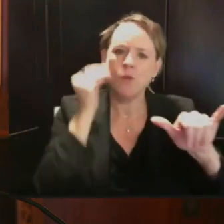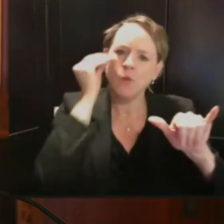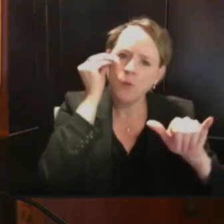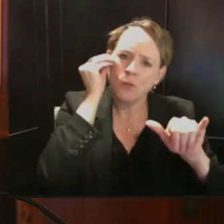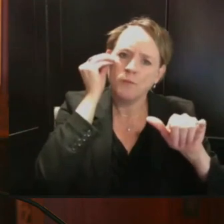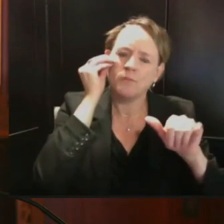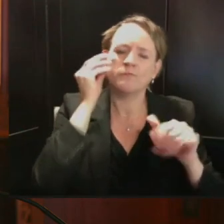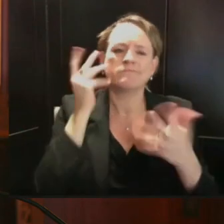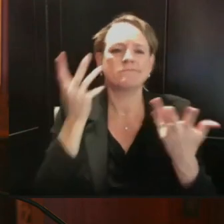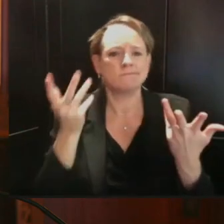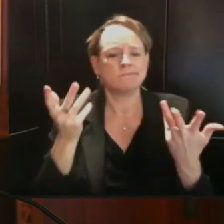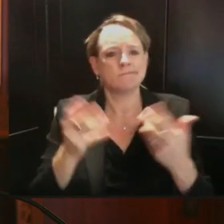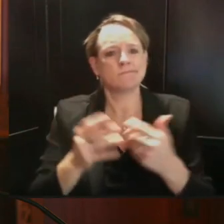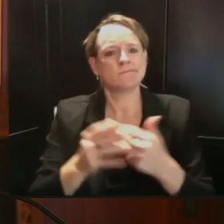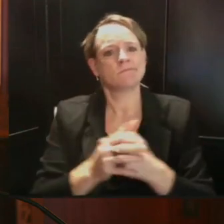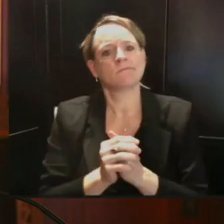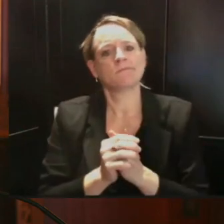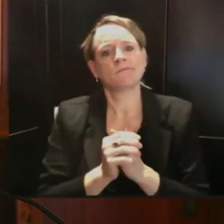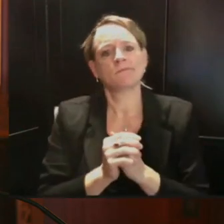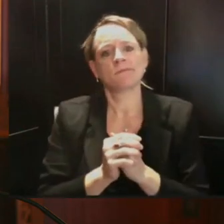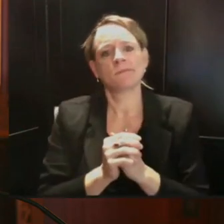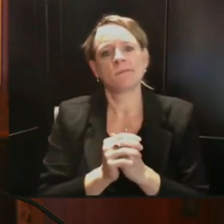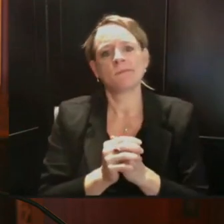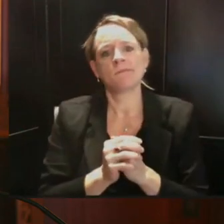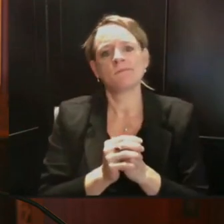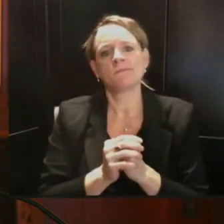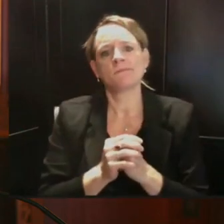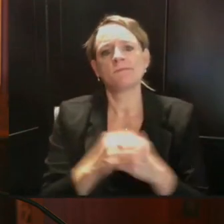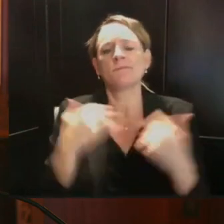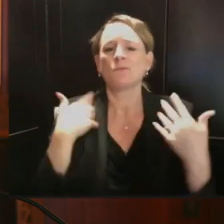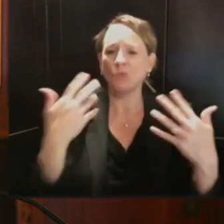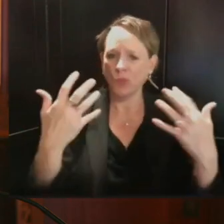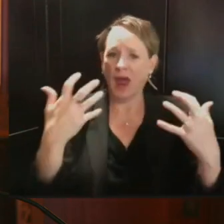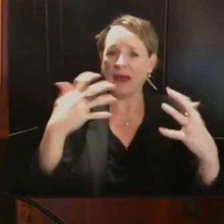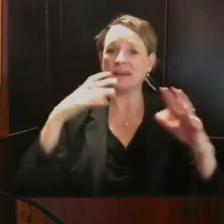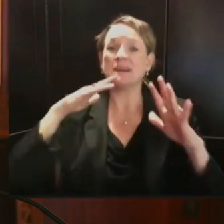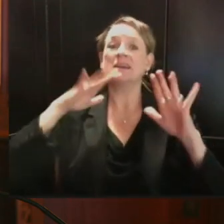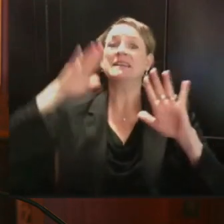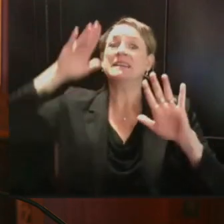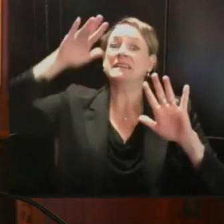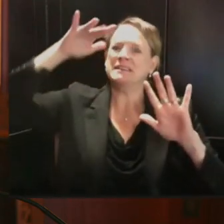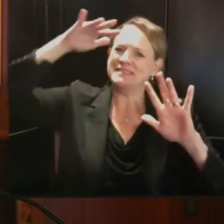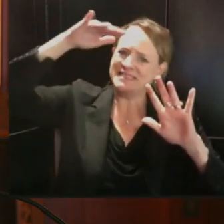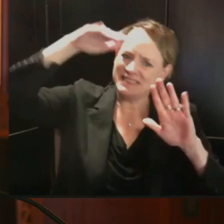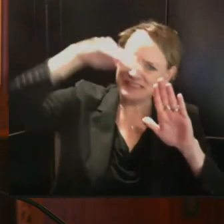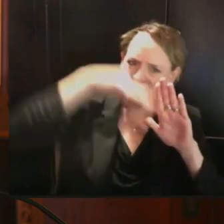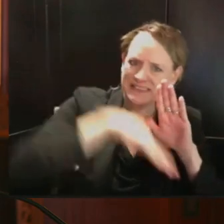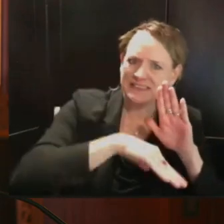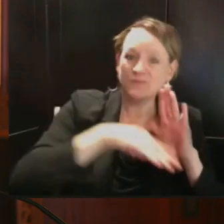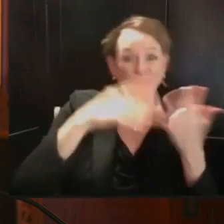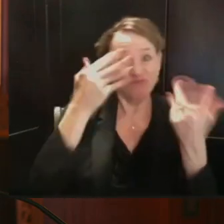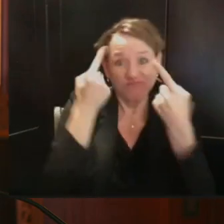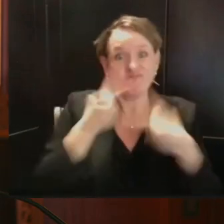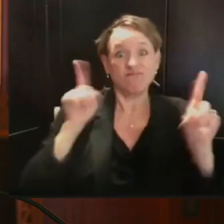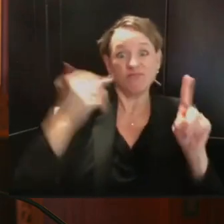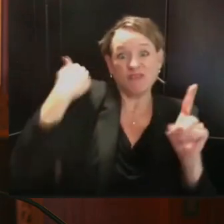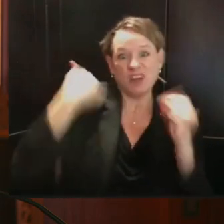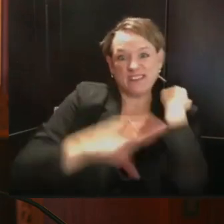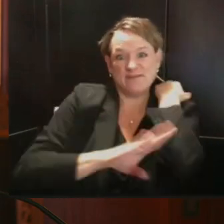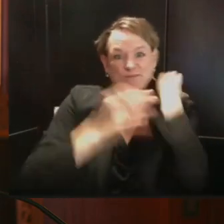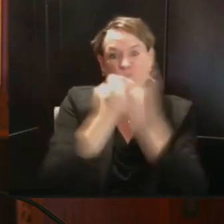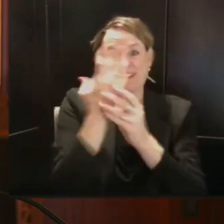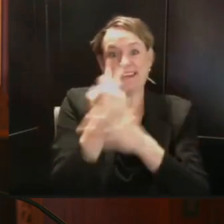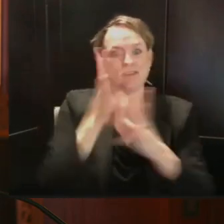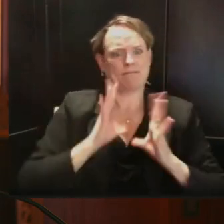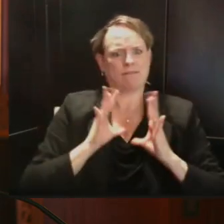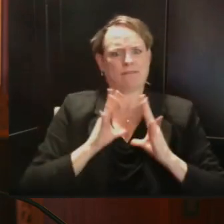spring because we all pitched in and stayed home. It is time to redouble our efforts and work together again to protect